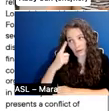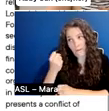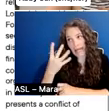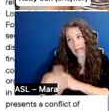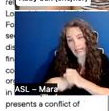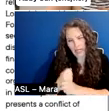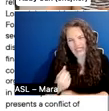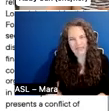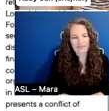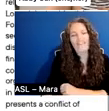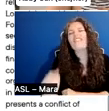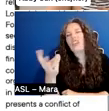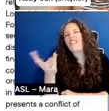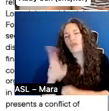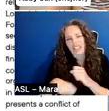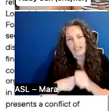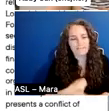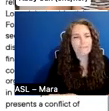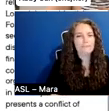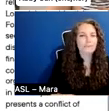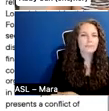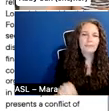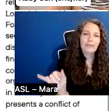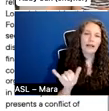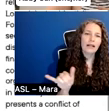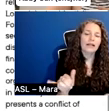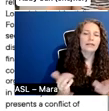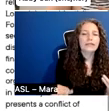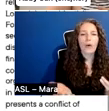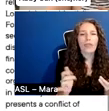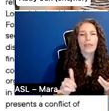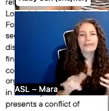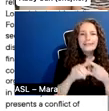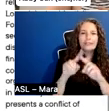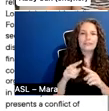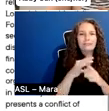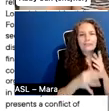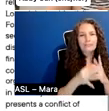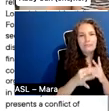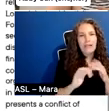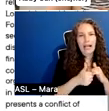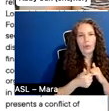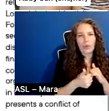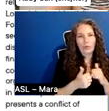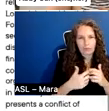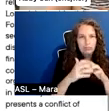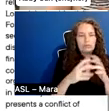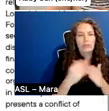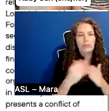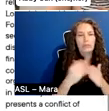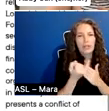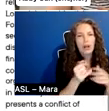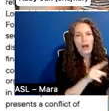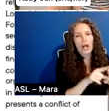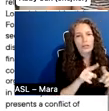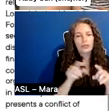And it could also be, um, so this is something that we don't talk about a lot. It could also be debt financing by getting